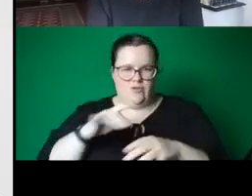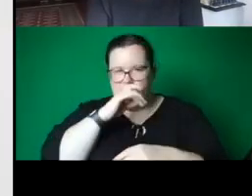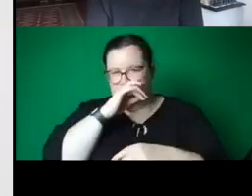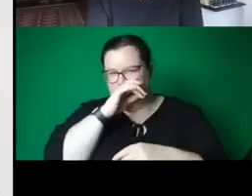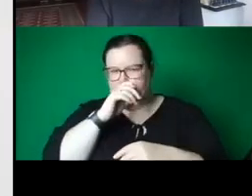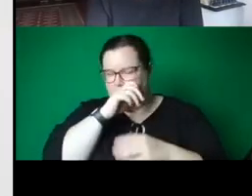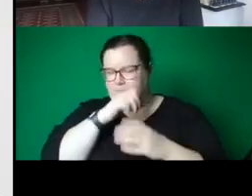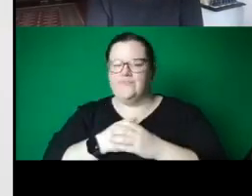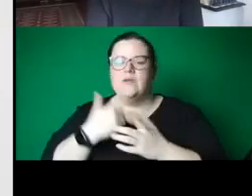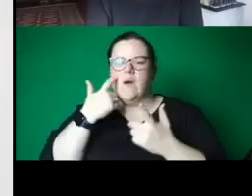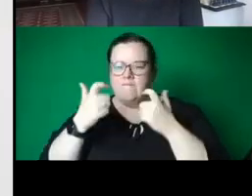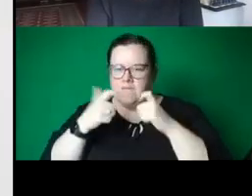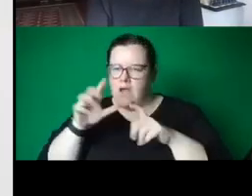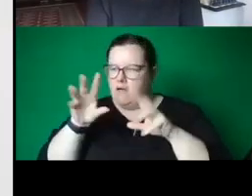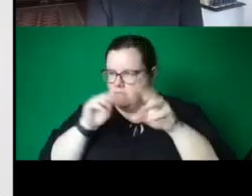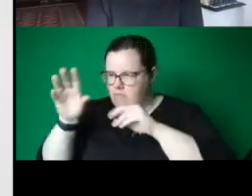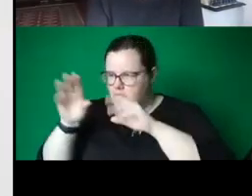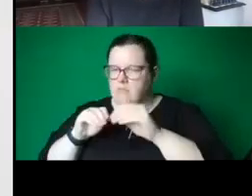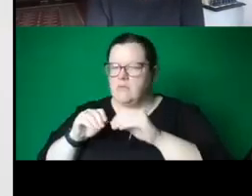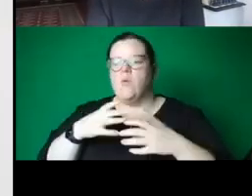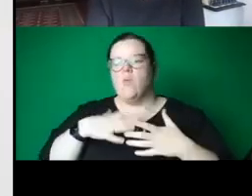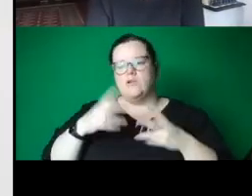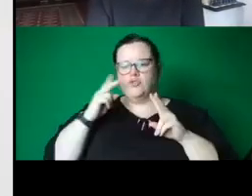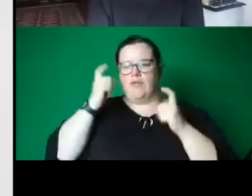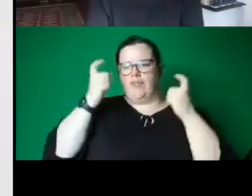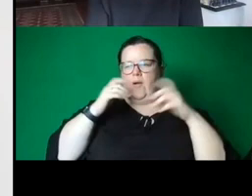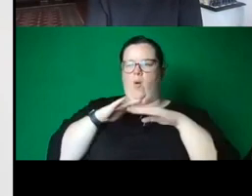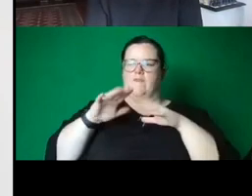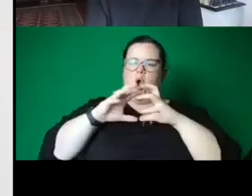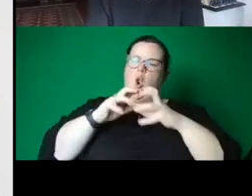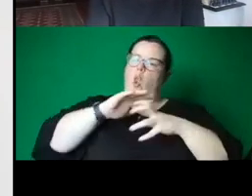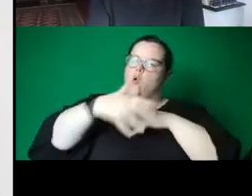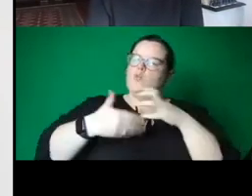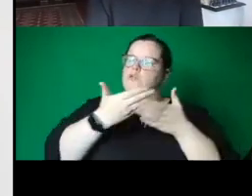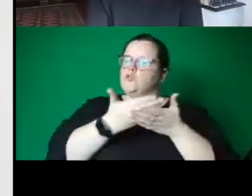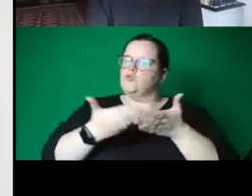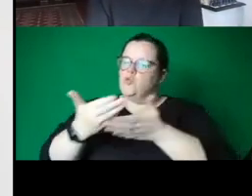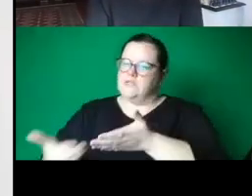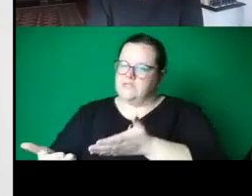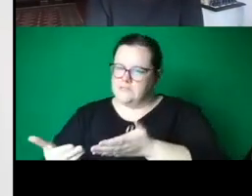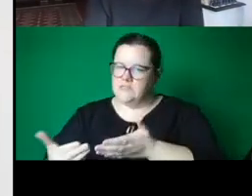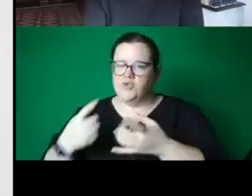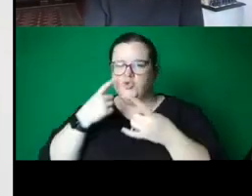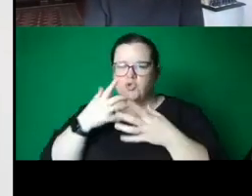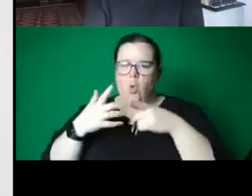step back and consider global narratives from local perspectives and challenge the function of these artefacts,